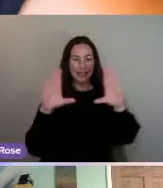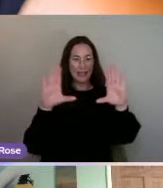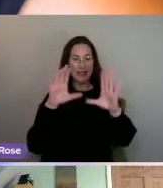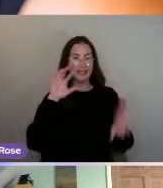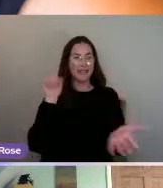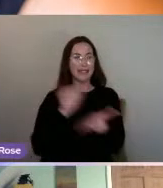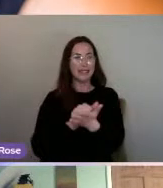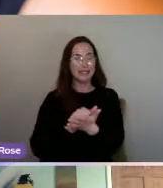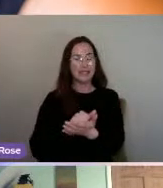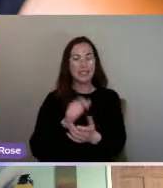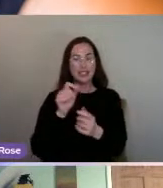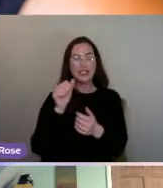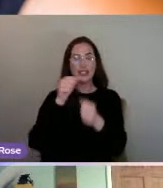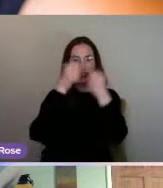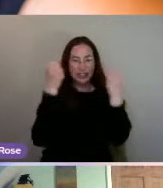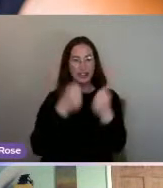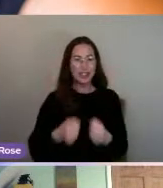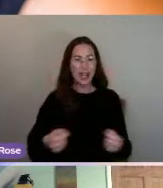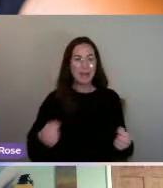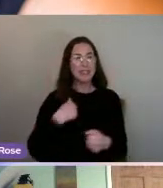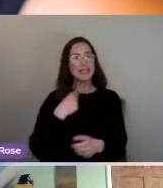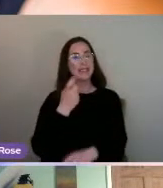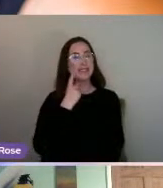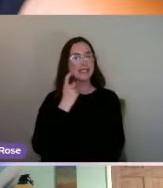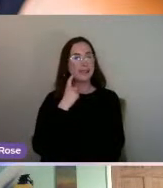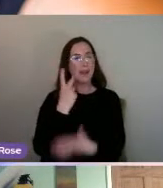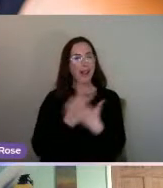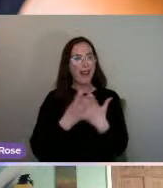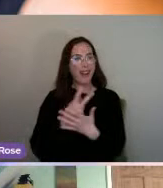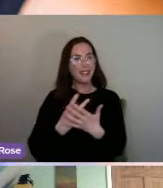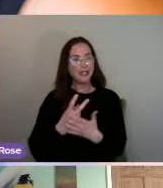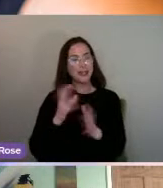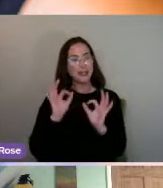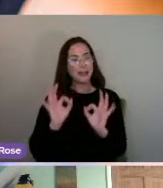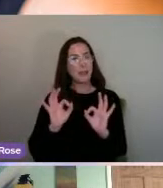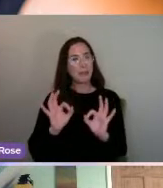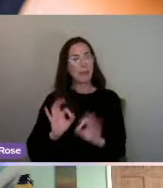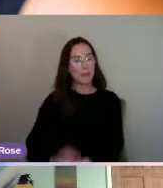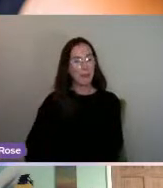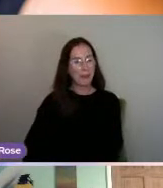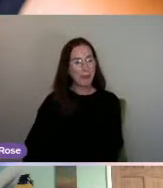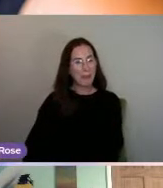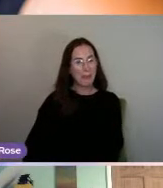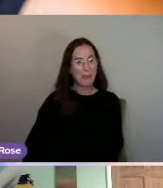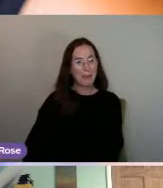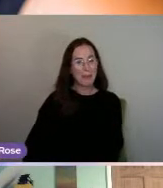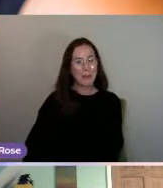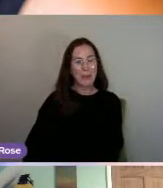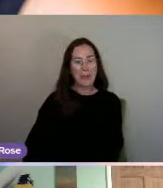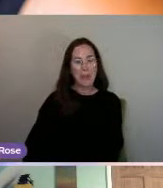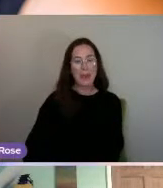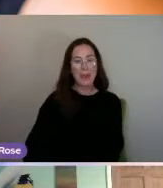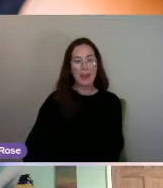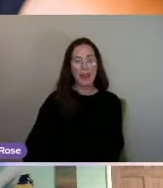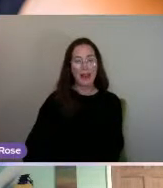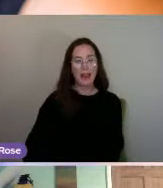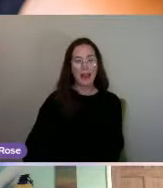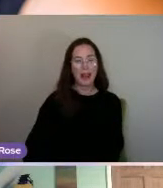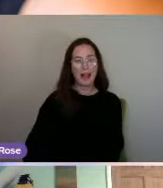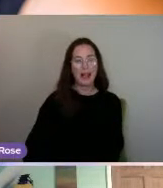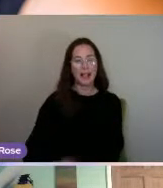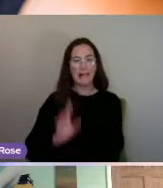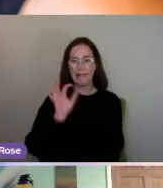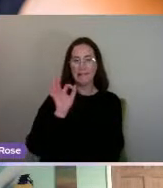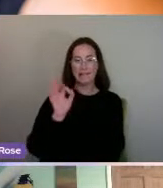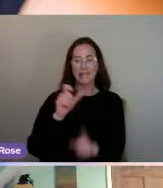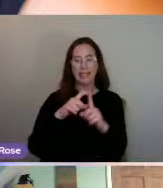shapes I wanted of simple cartoon characters. Brilliant. Cathy says, is that graphic art, Pete? So, you've done